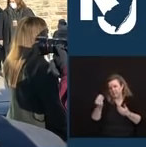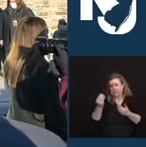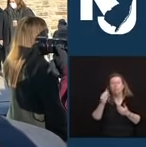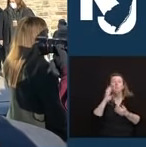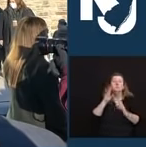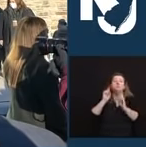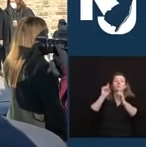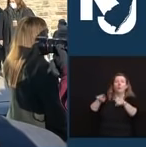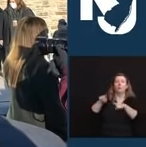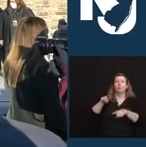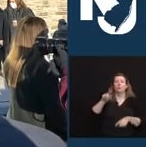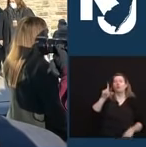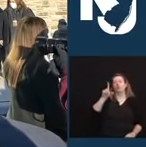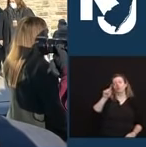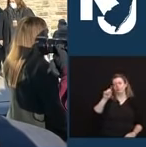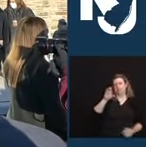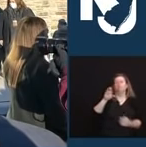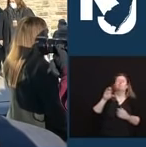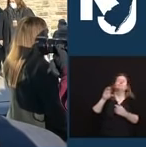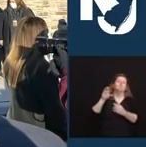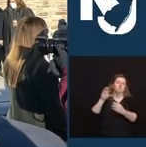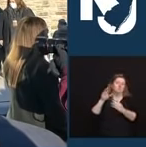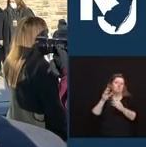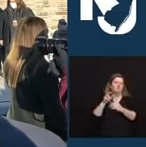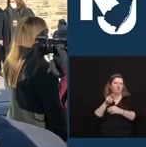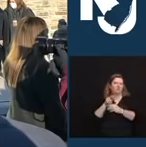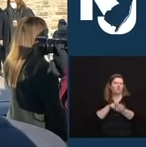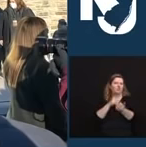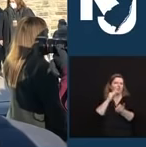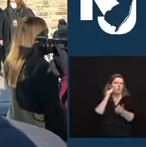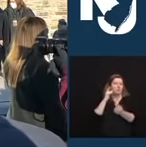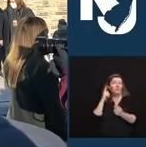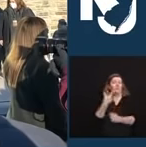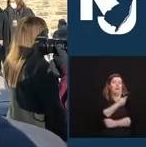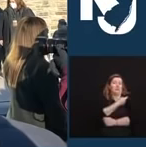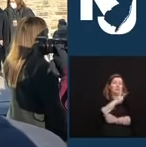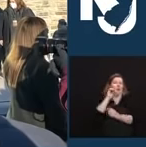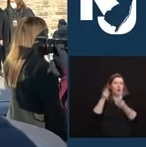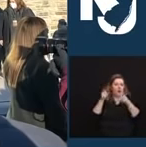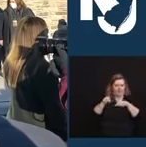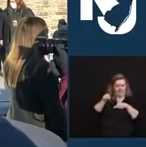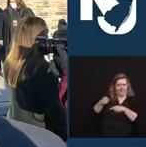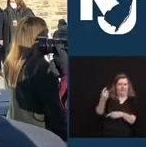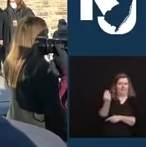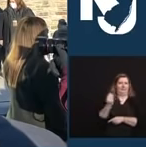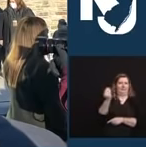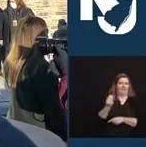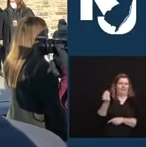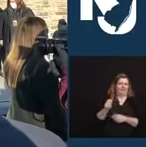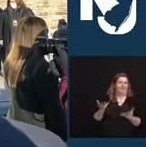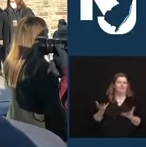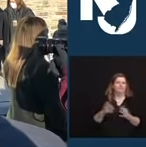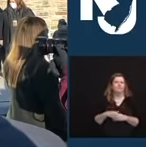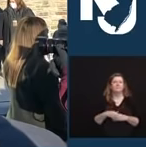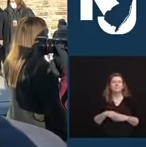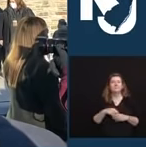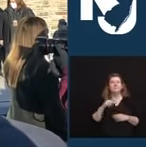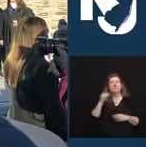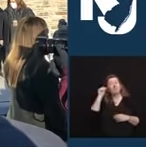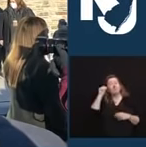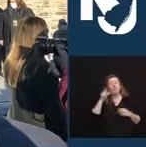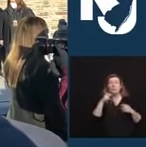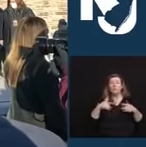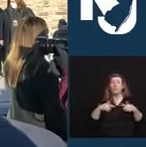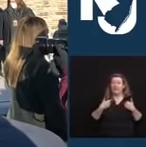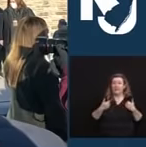vaccination plan for individuals living in high-risk congregant settings is comprehensive and inclusive, and it